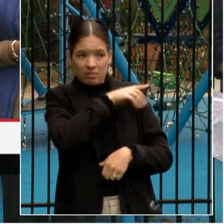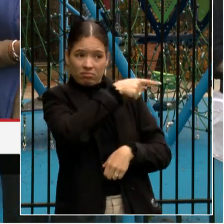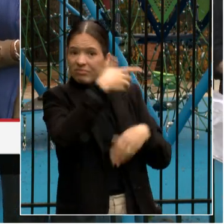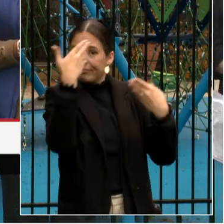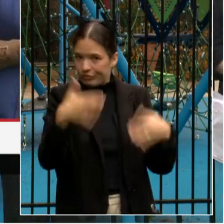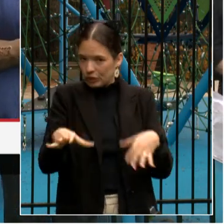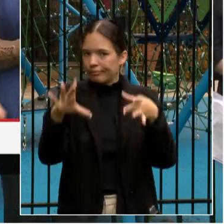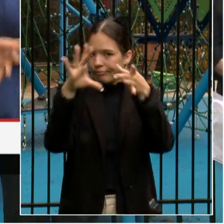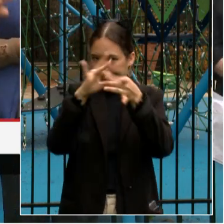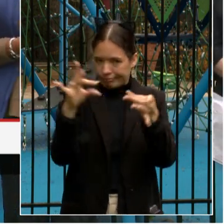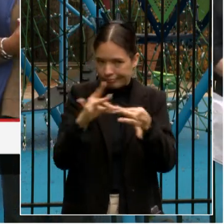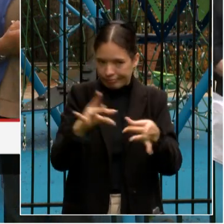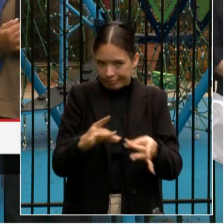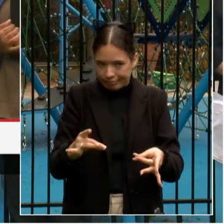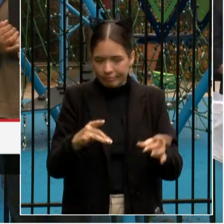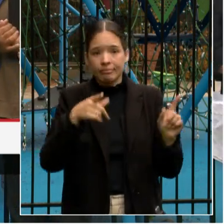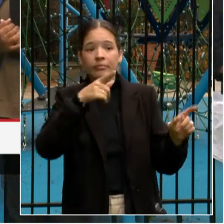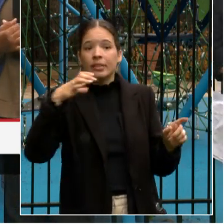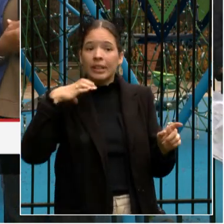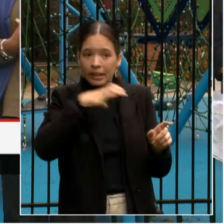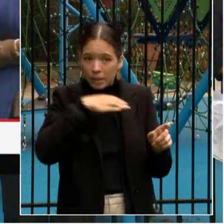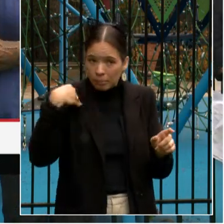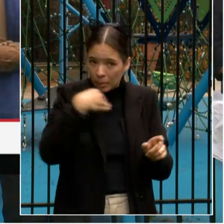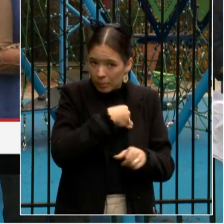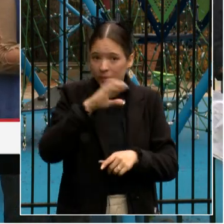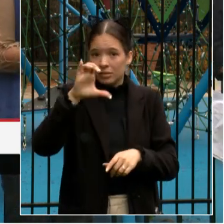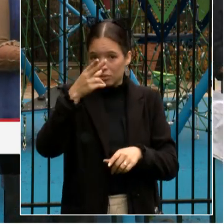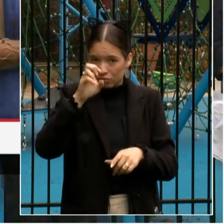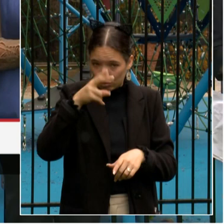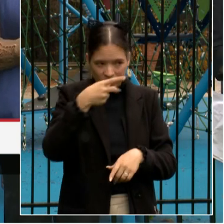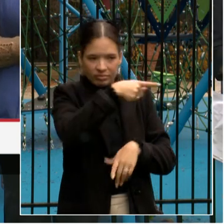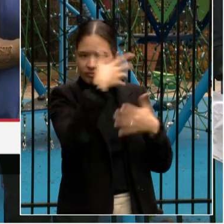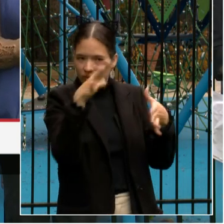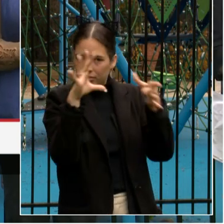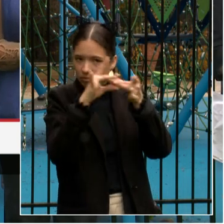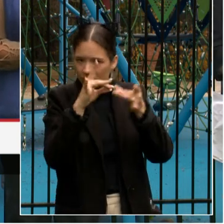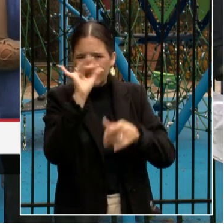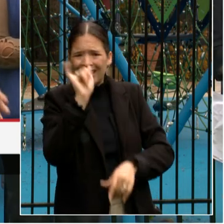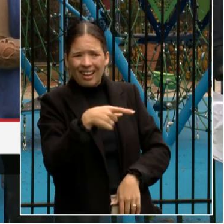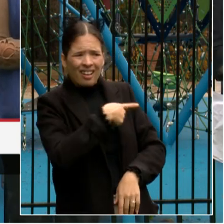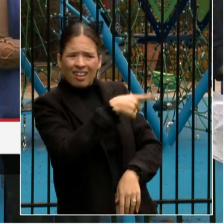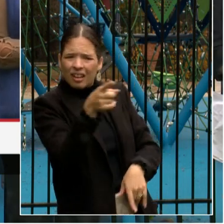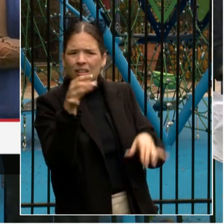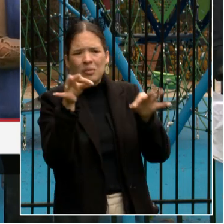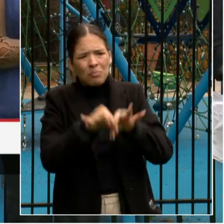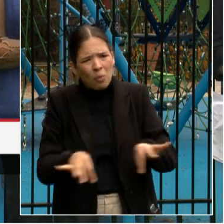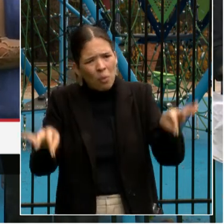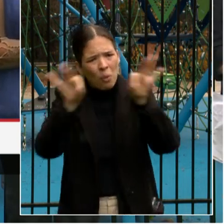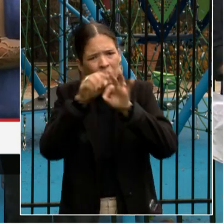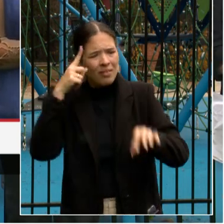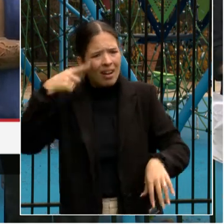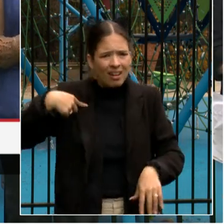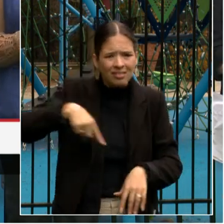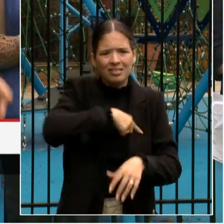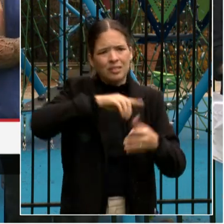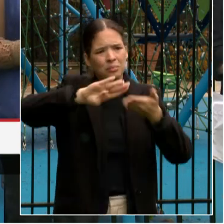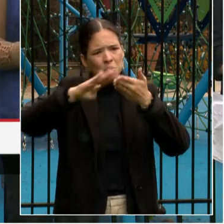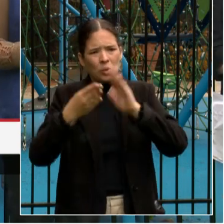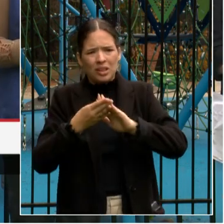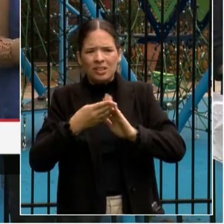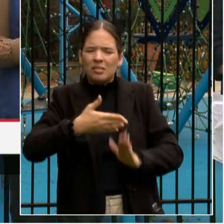Councilmember Che mentioned, these are important elements of ensuring that our city has best in class facilities.